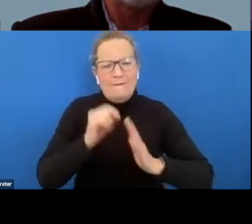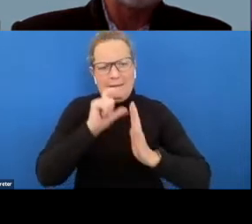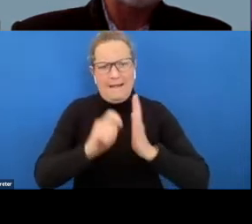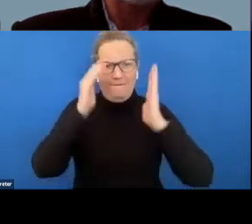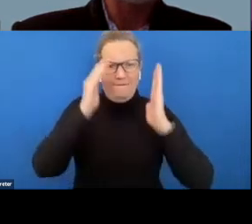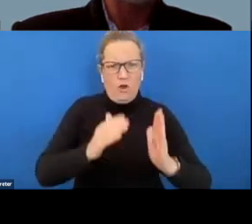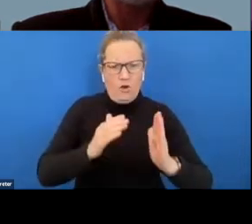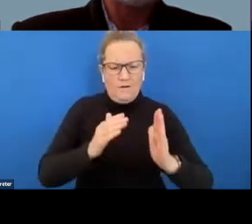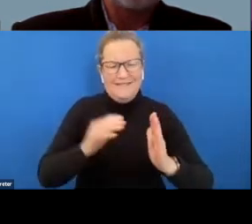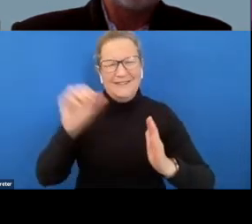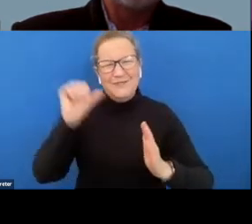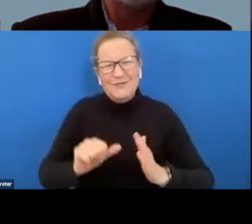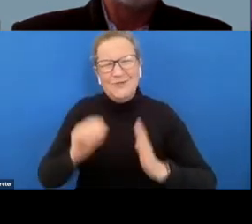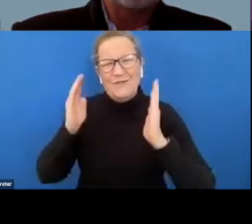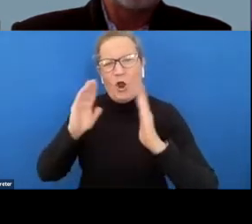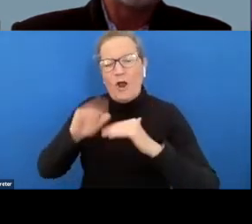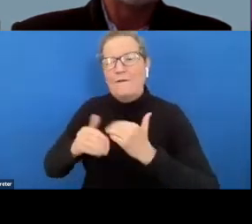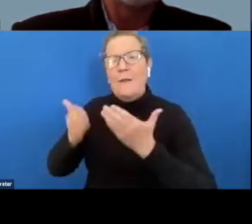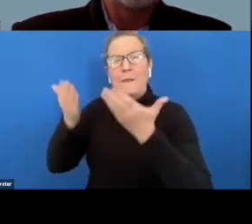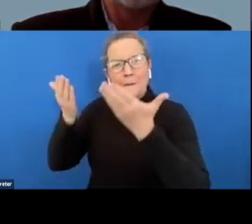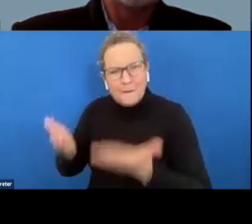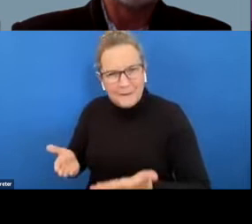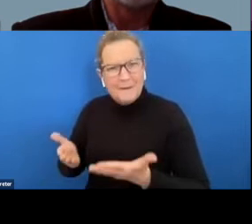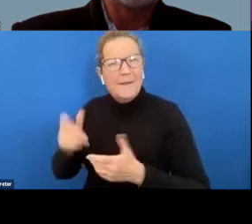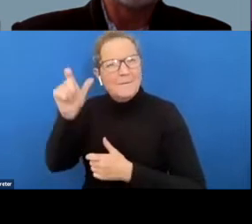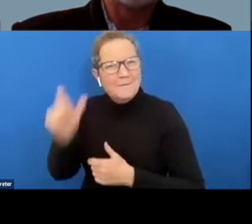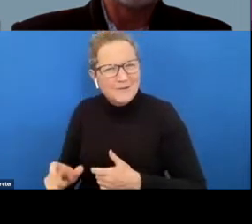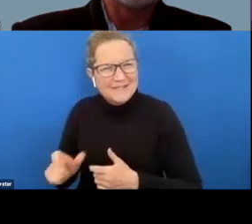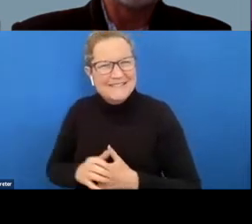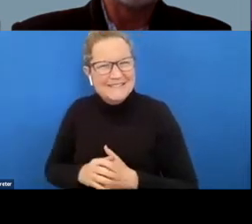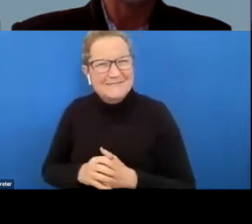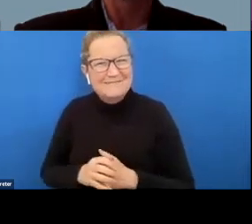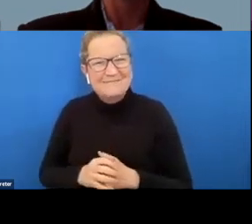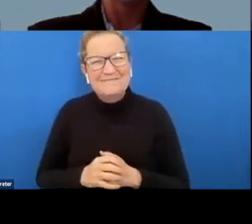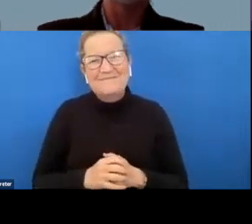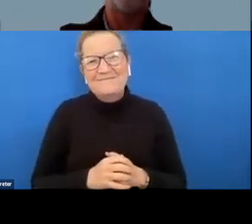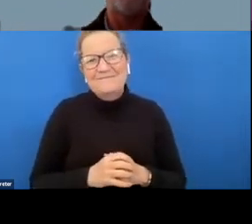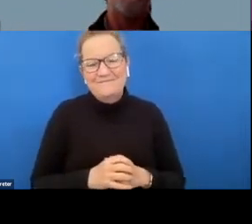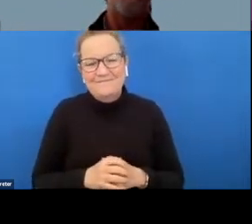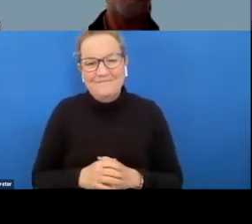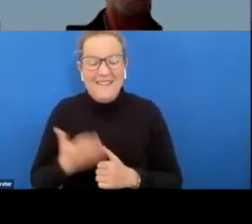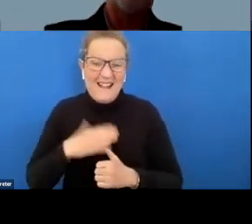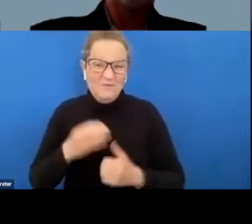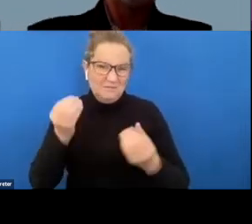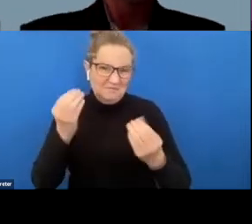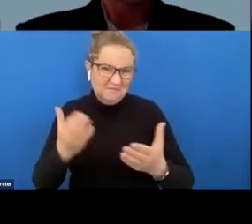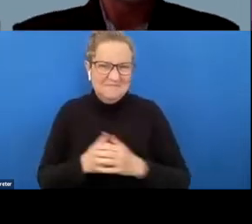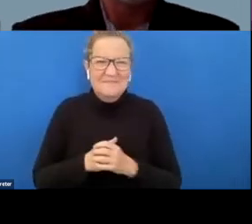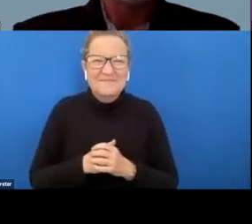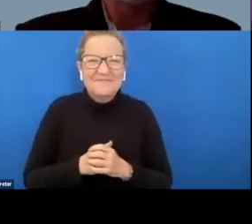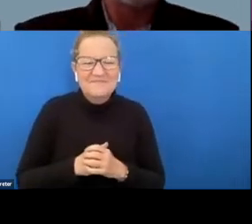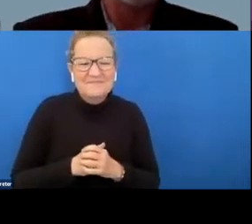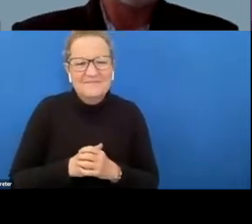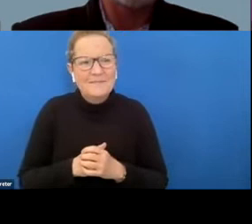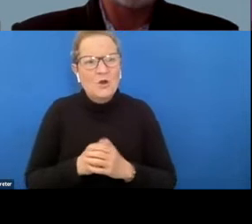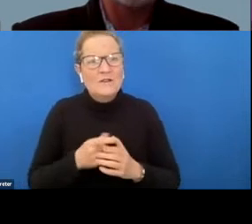as a whole focusing on the person's disability i just wanted to share that um that common barrier